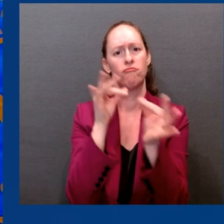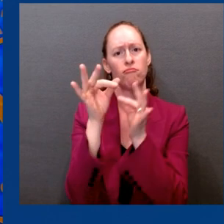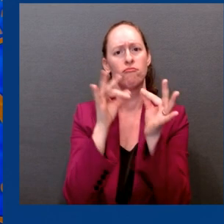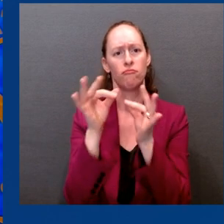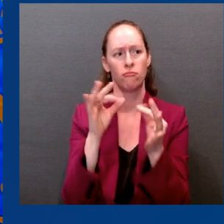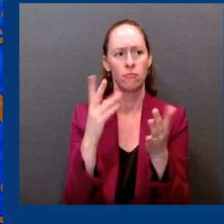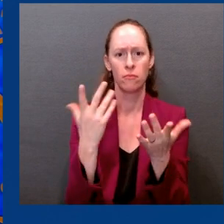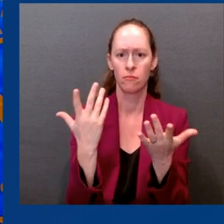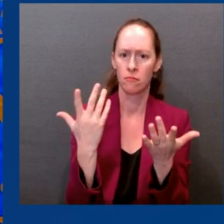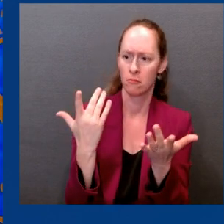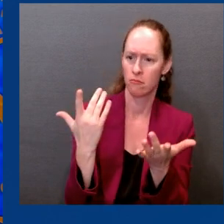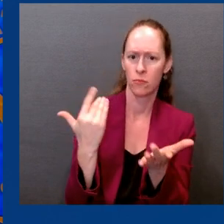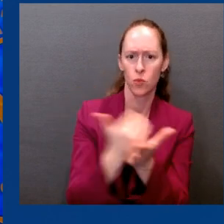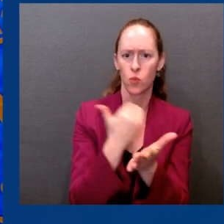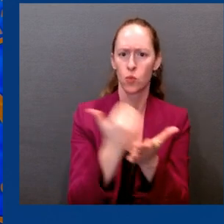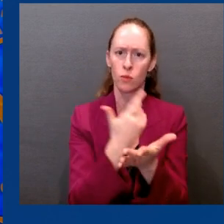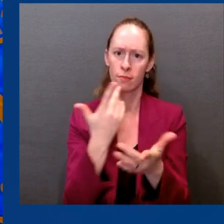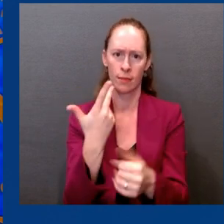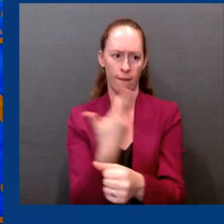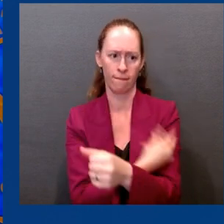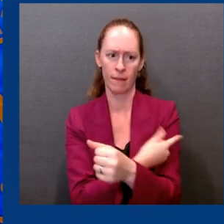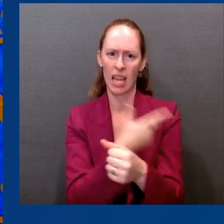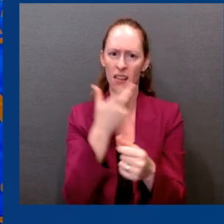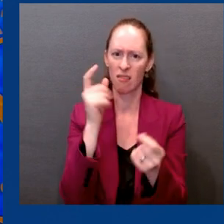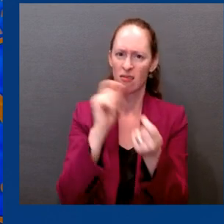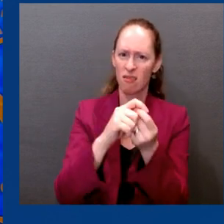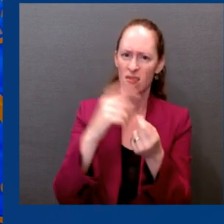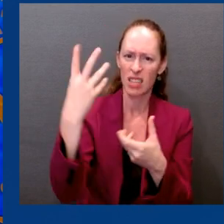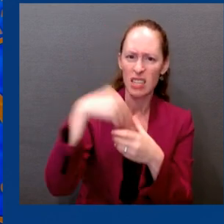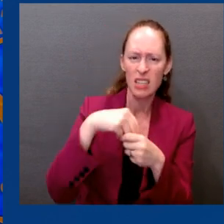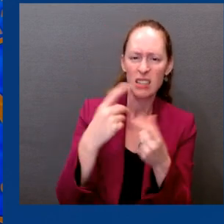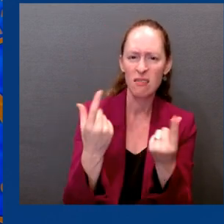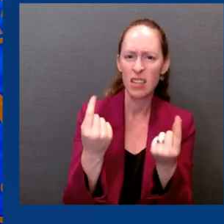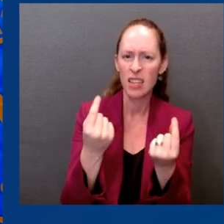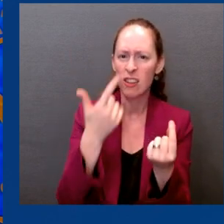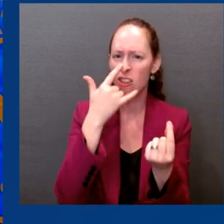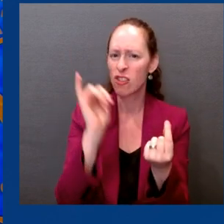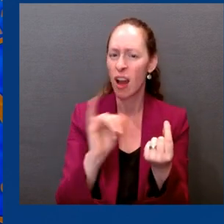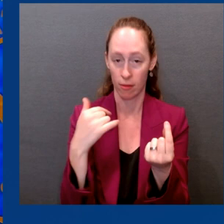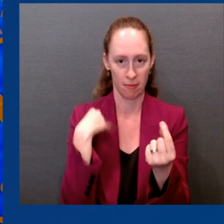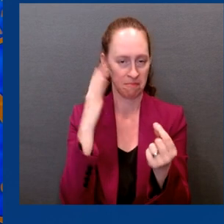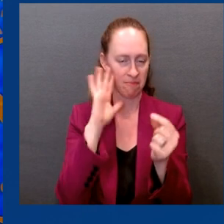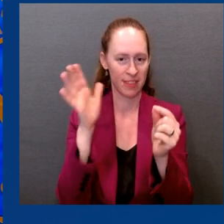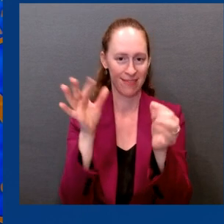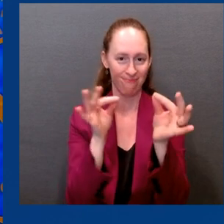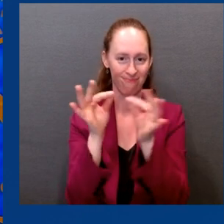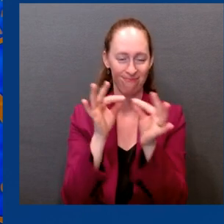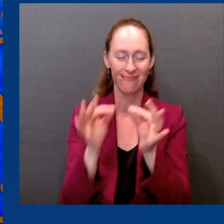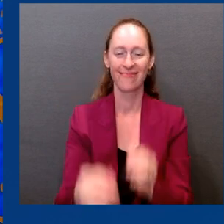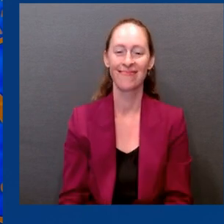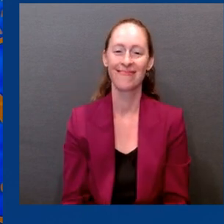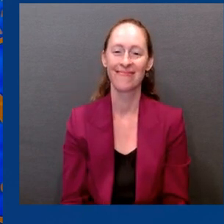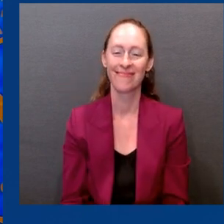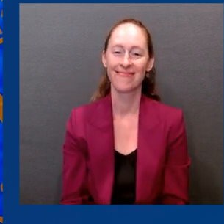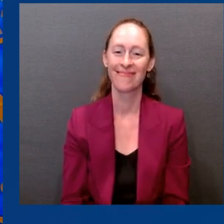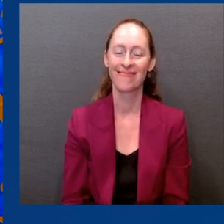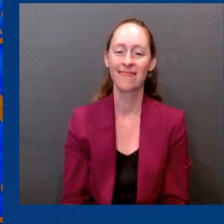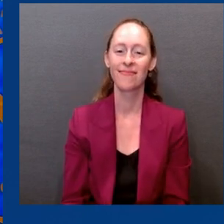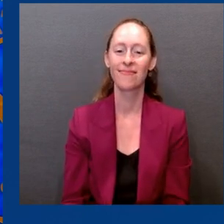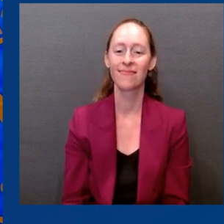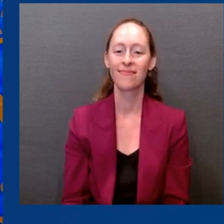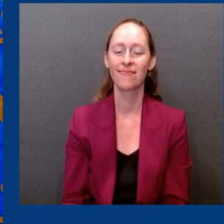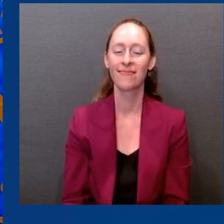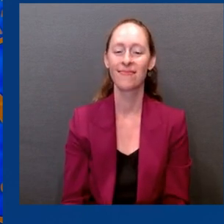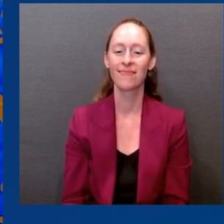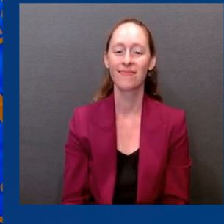It is becoming increasingly clear that, looking forward with the COVID-19 pandemic, in the absence of a